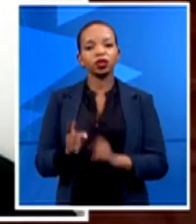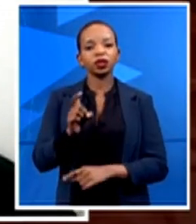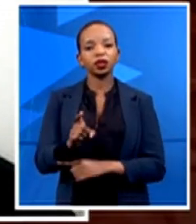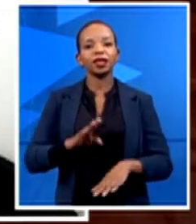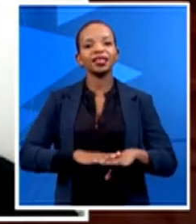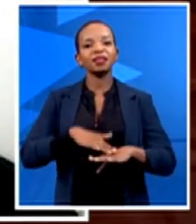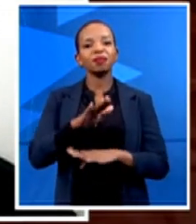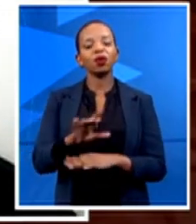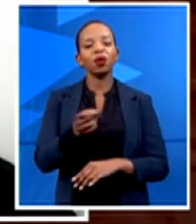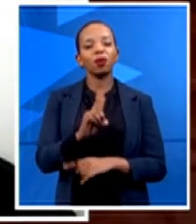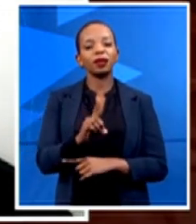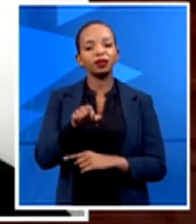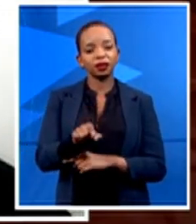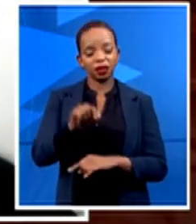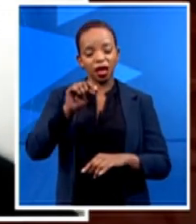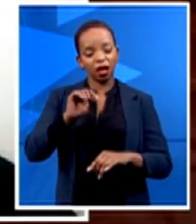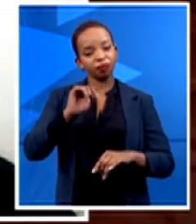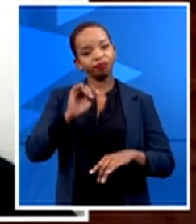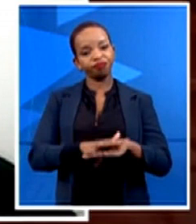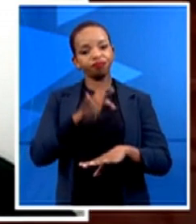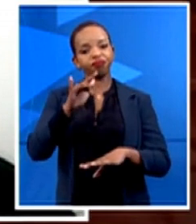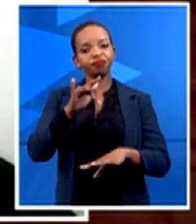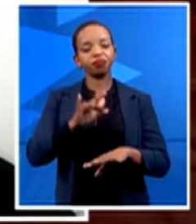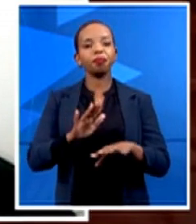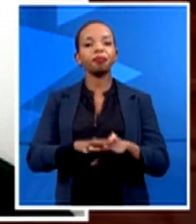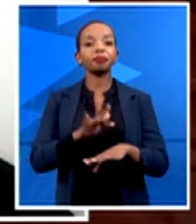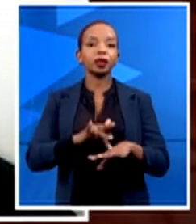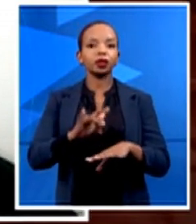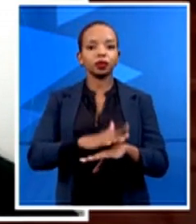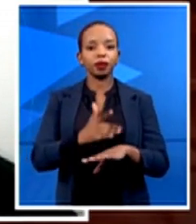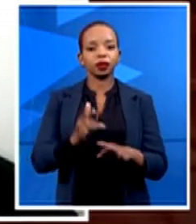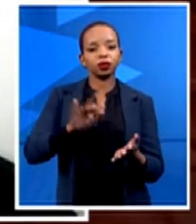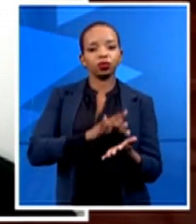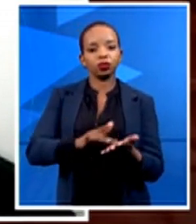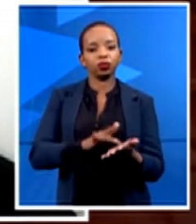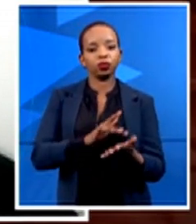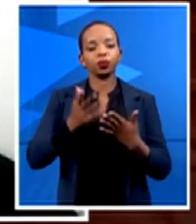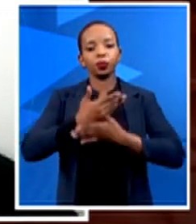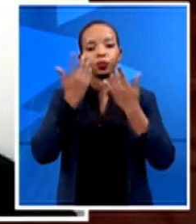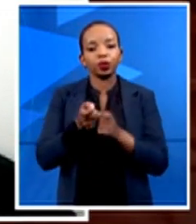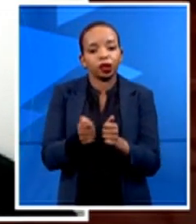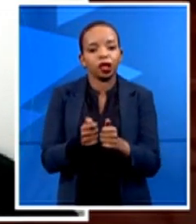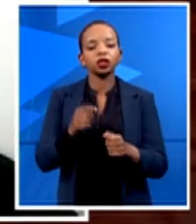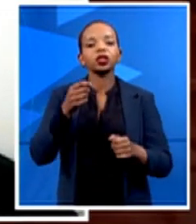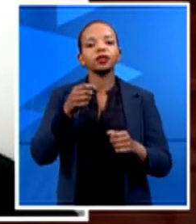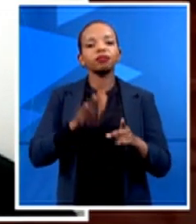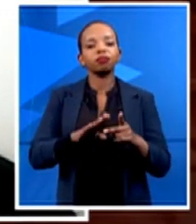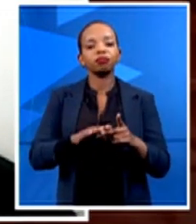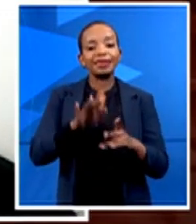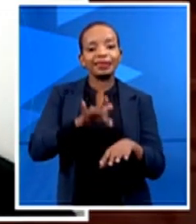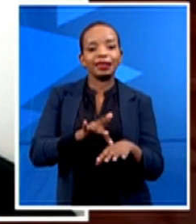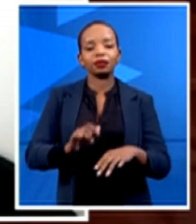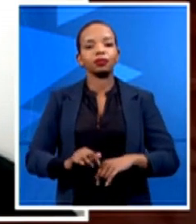to touchless technologies. So, we are advocating the migration